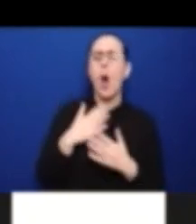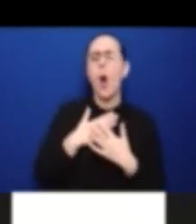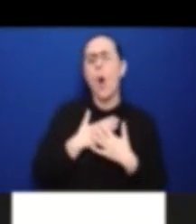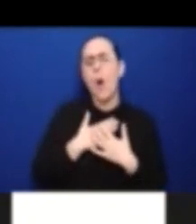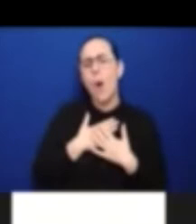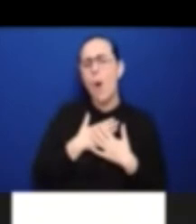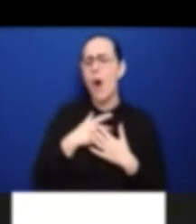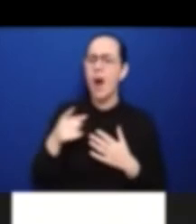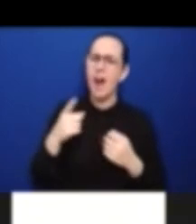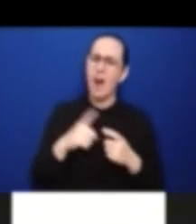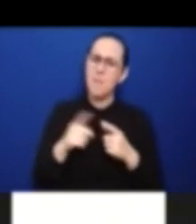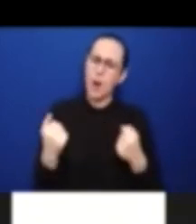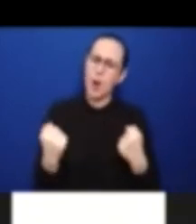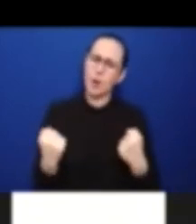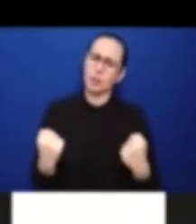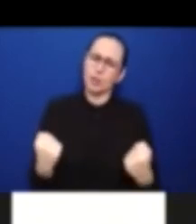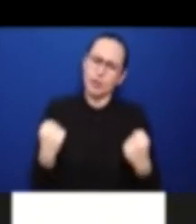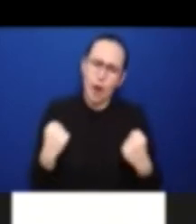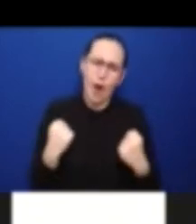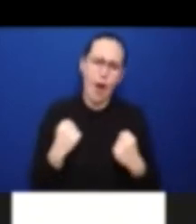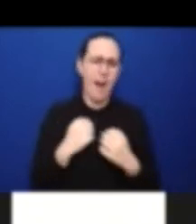handicapped and even